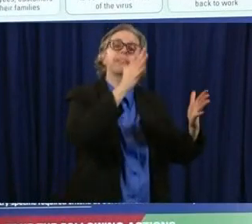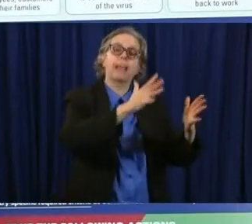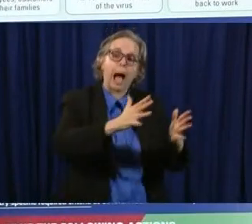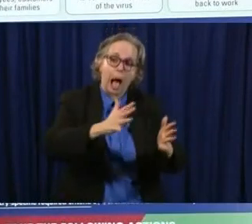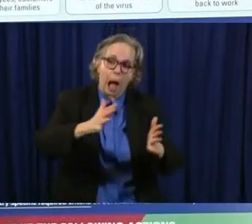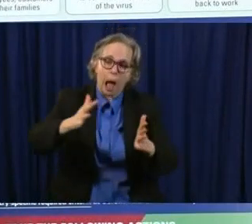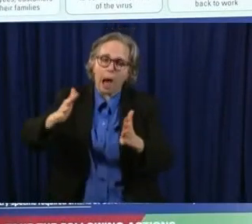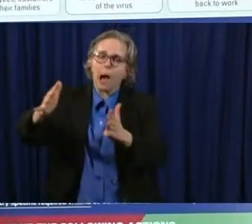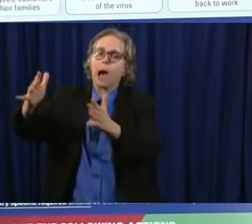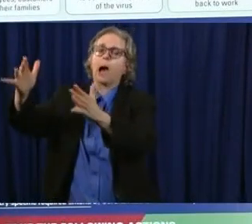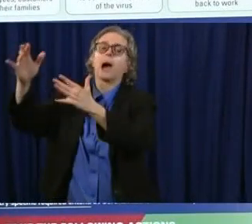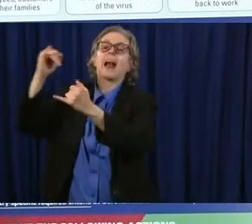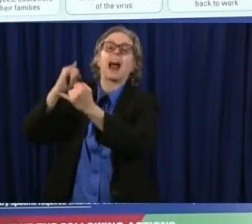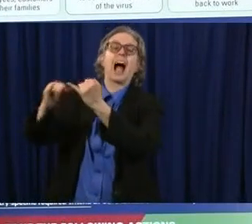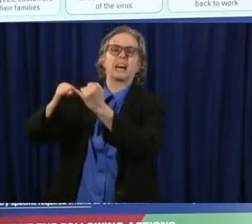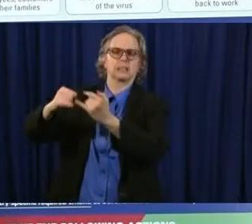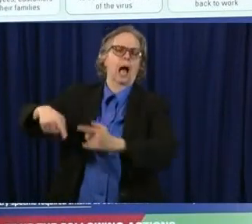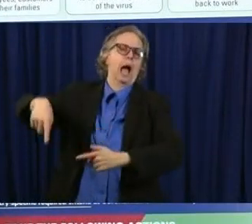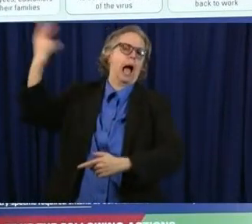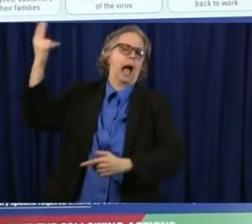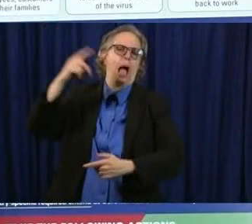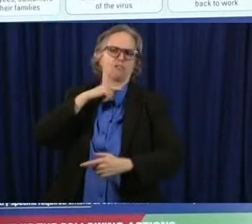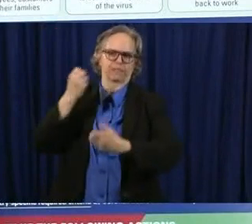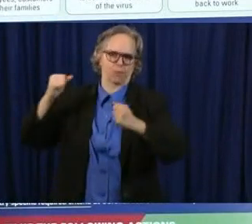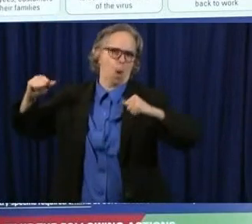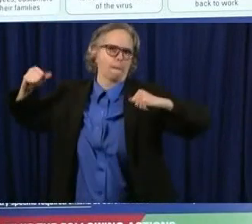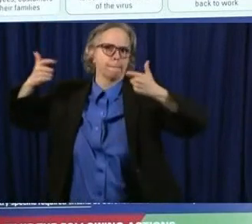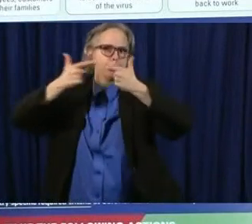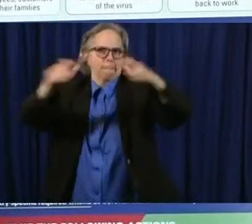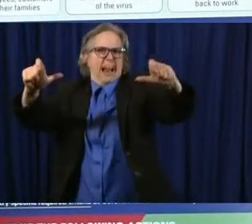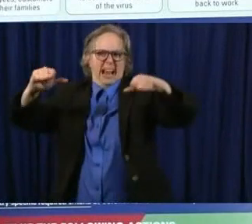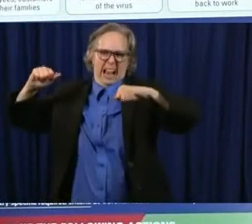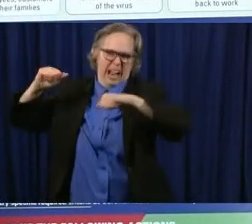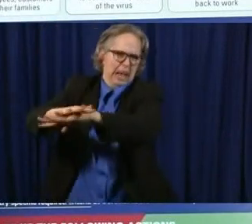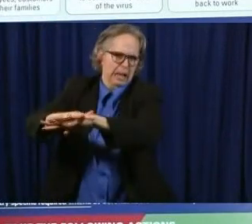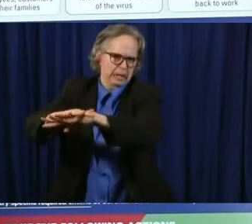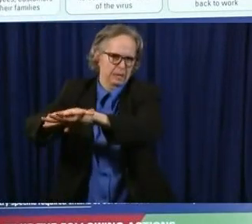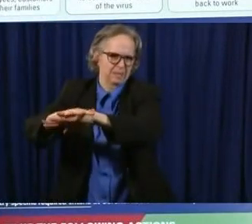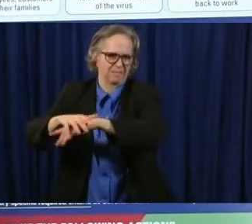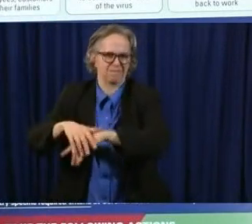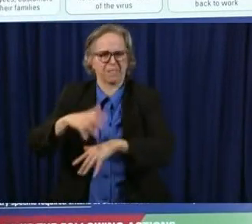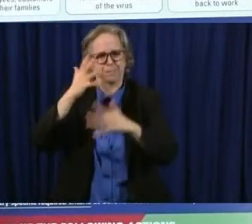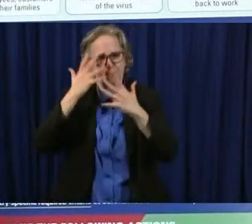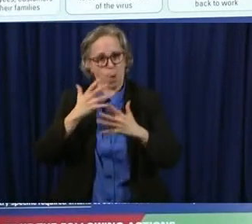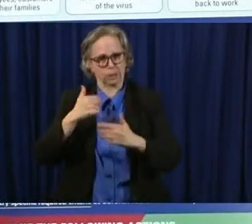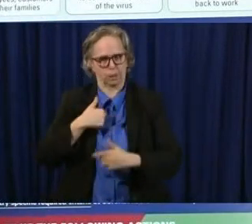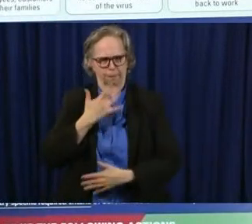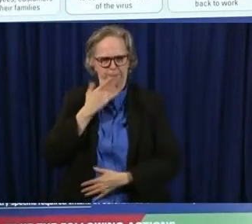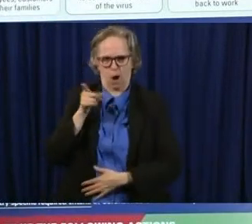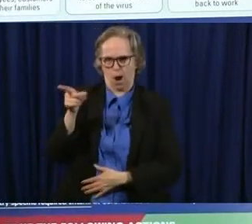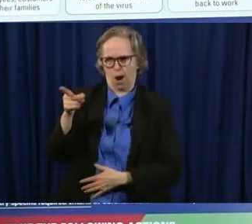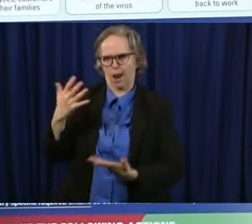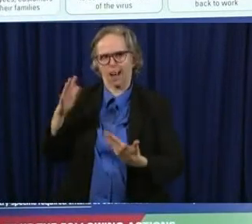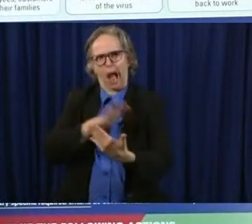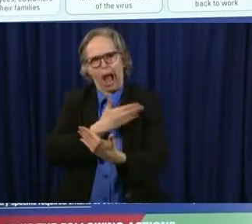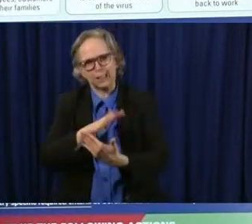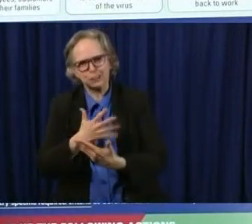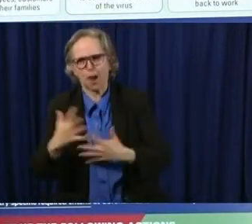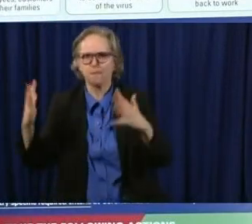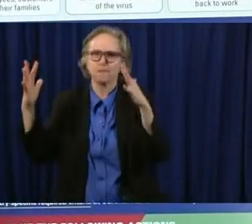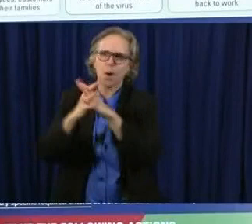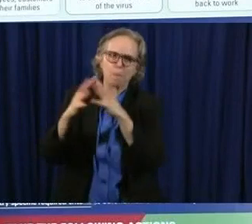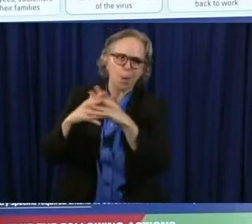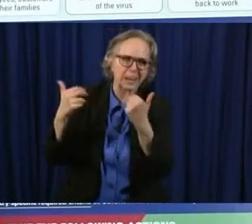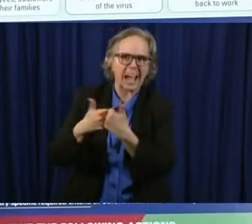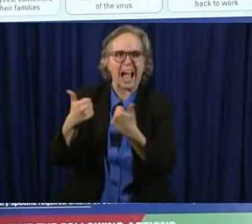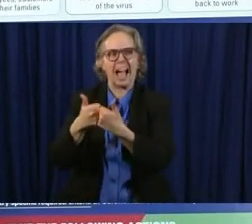gatherings and and you know the unfortunately these are things we love these are concerts these are these are ball games um and there may be